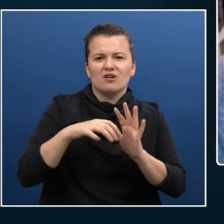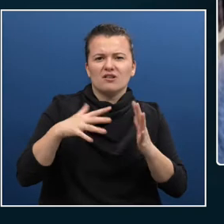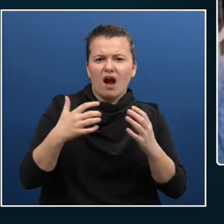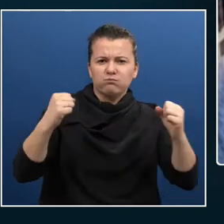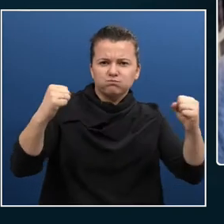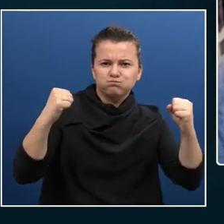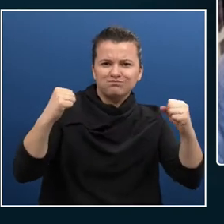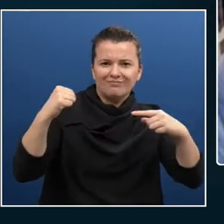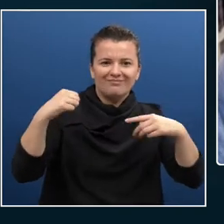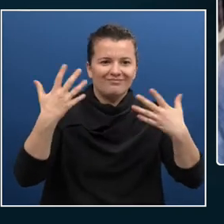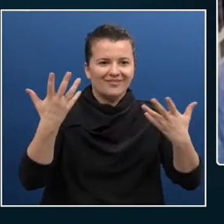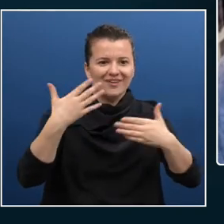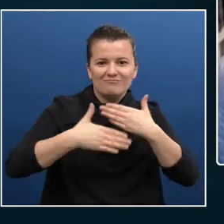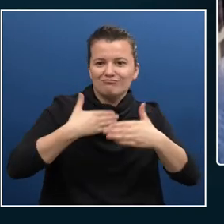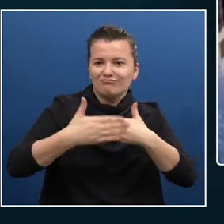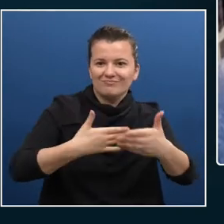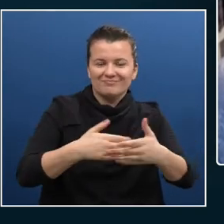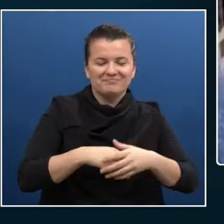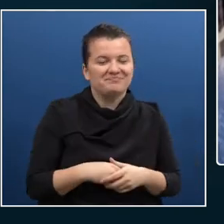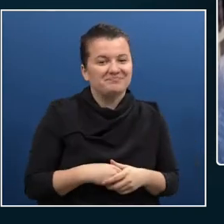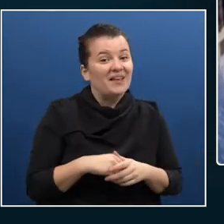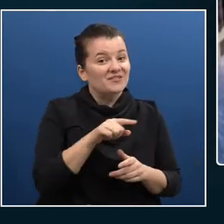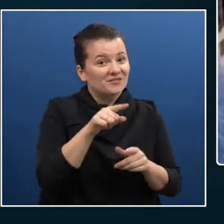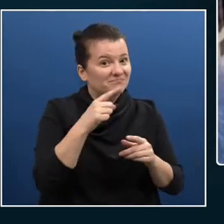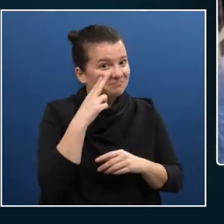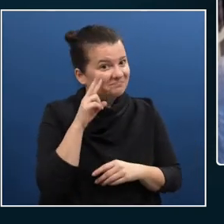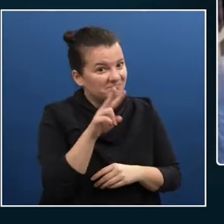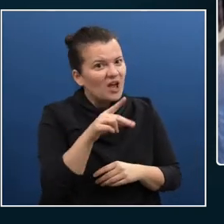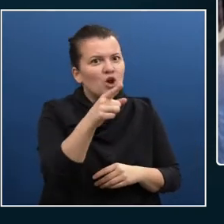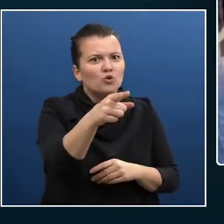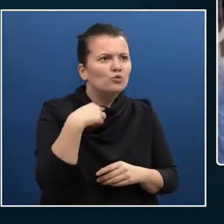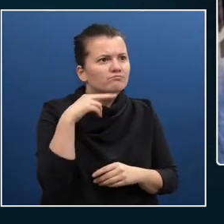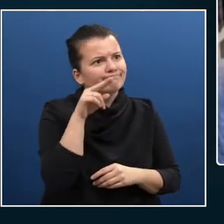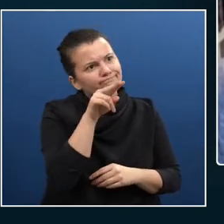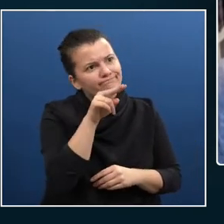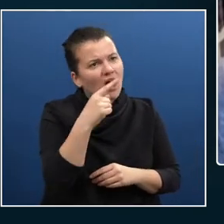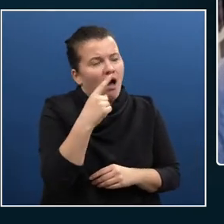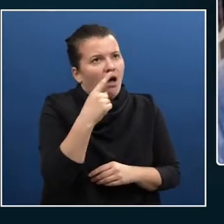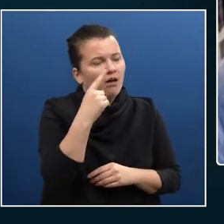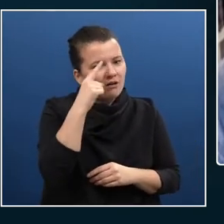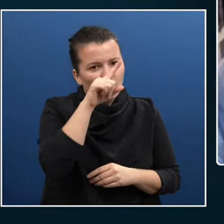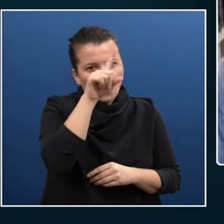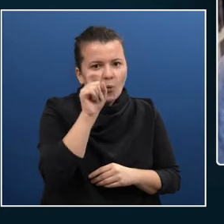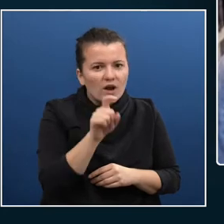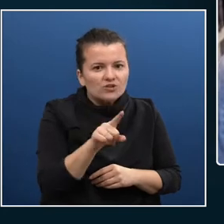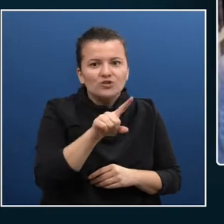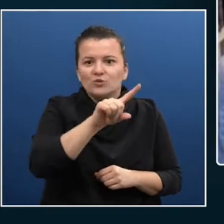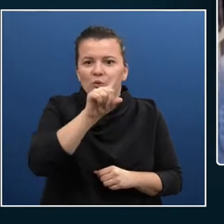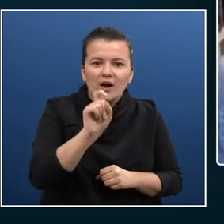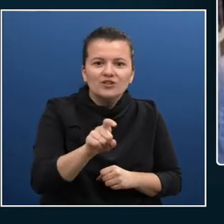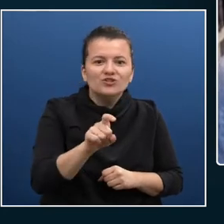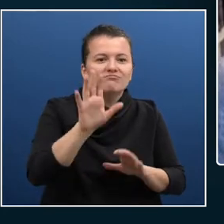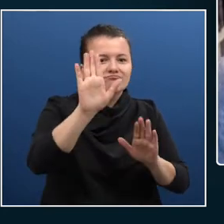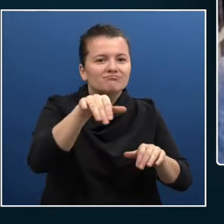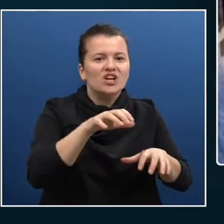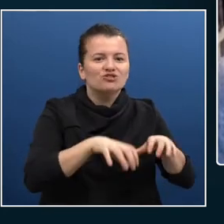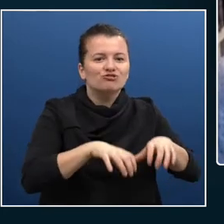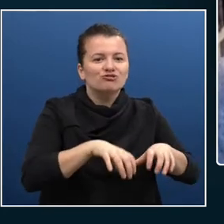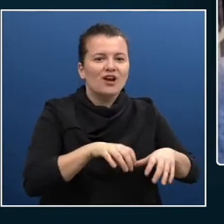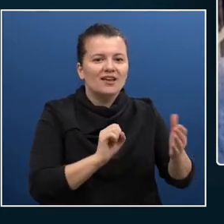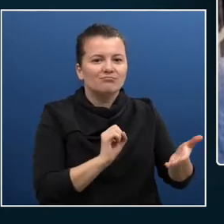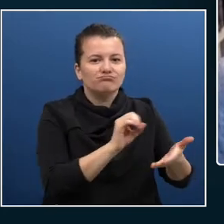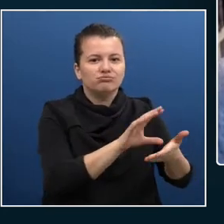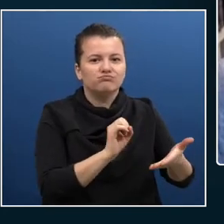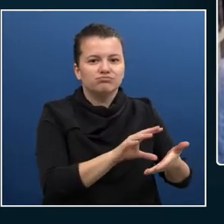So, again, if you have any questions for our speakers in the chat, we'll try to cover as many at the end of the session. And Rory was also willing